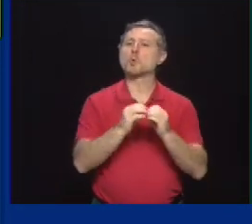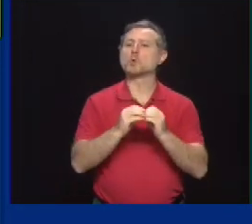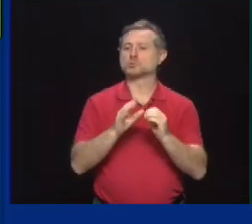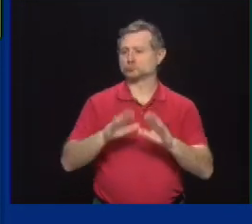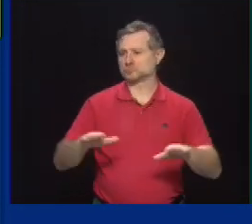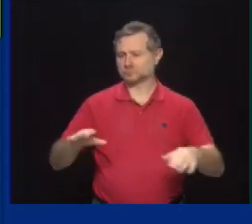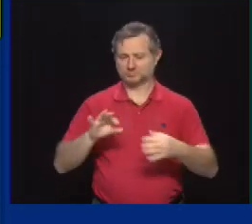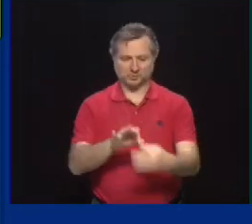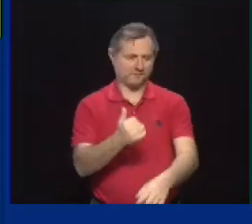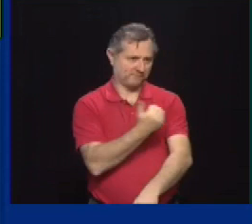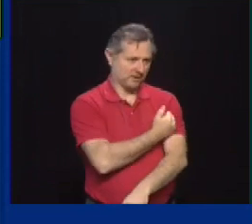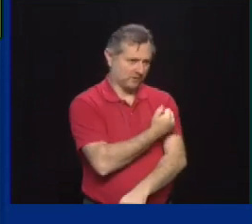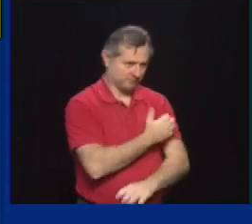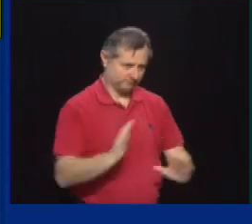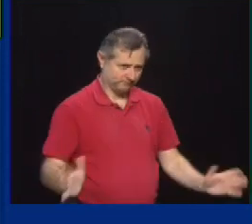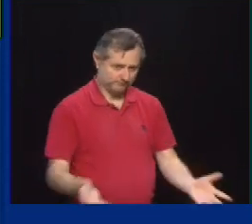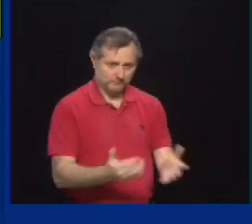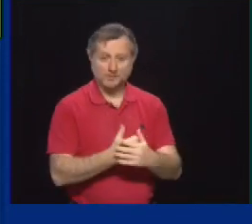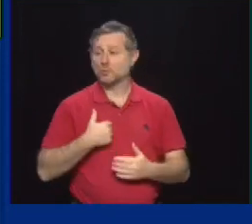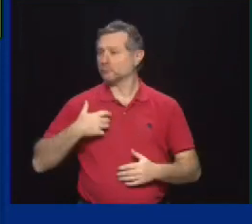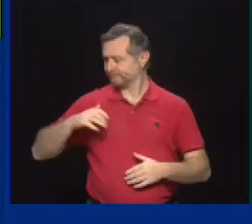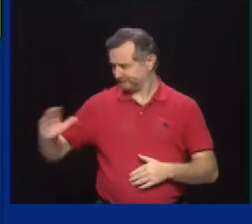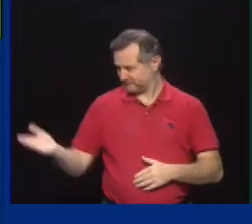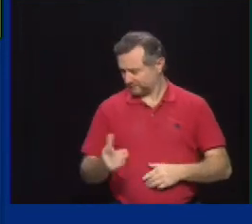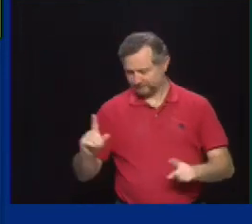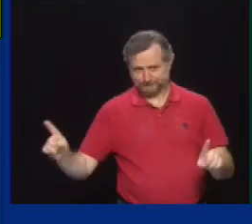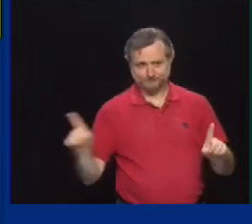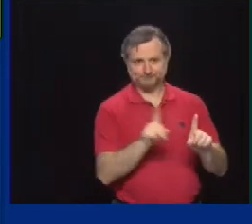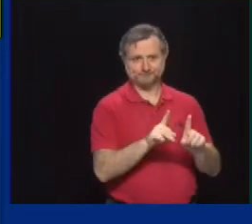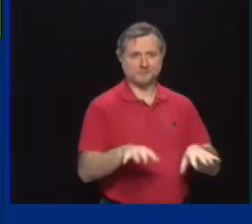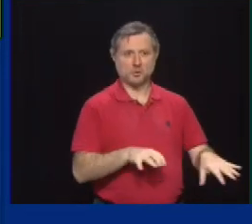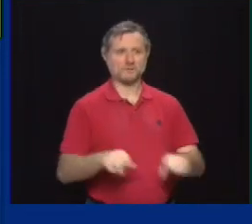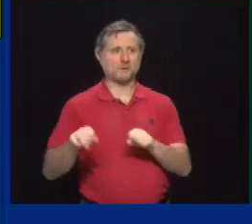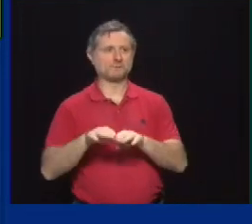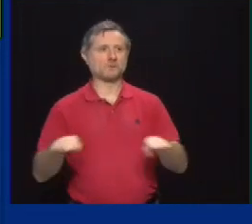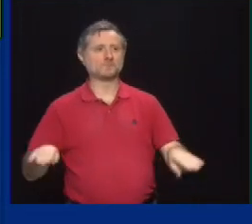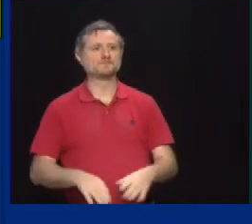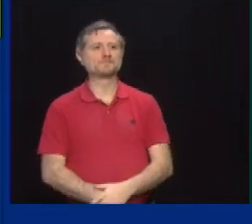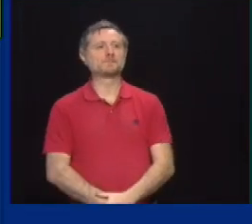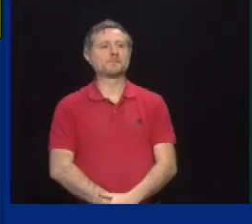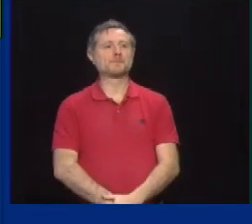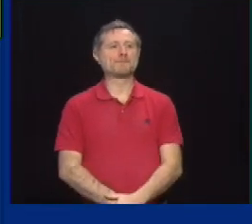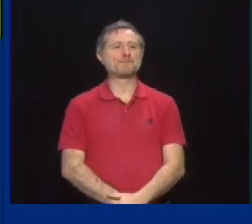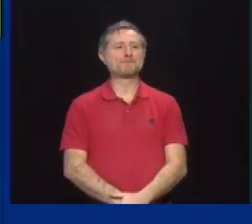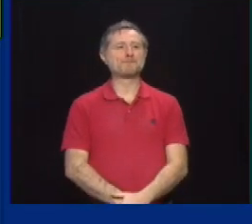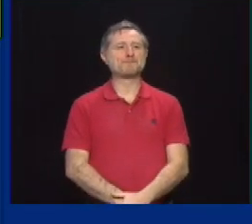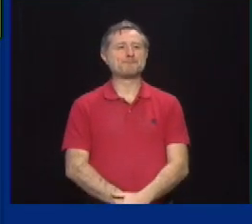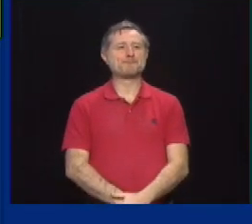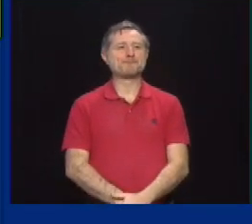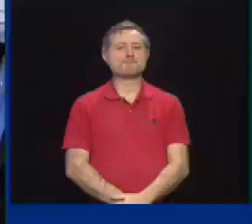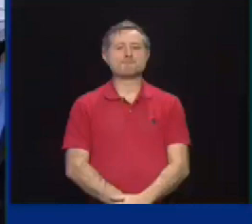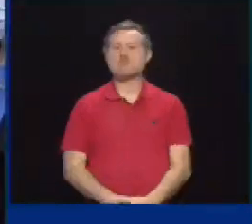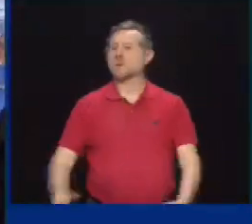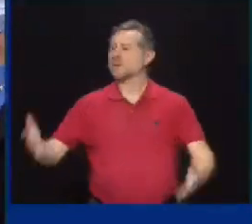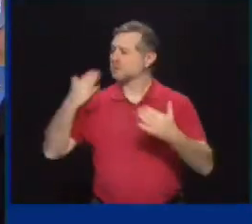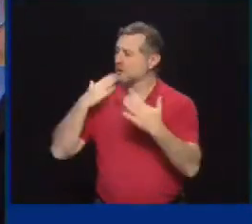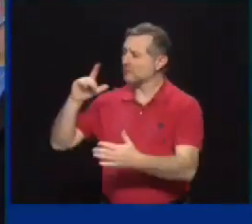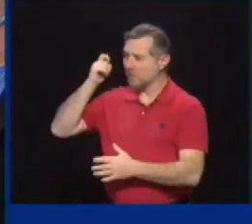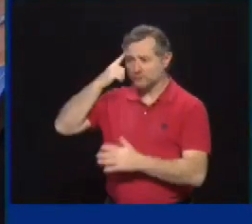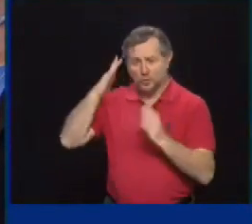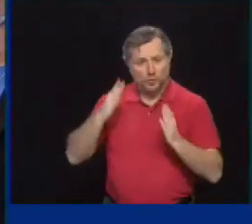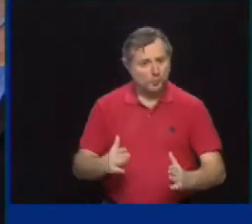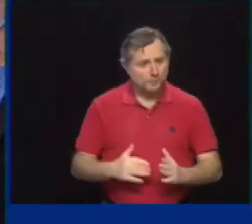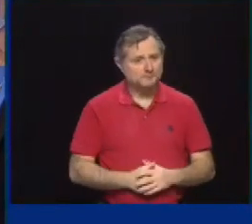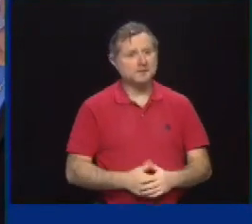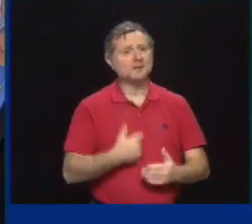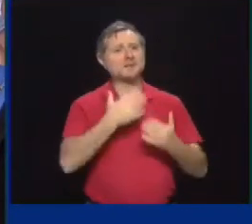Thank you, Governor. Good afternoon. Good